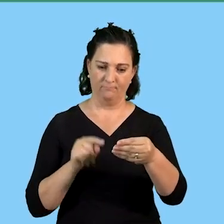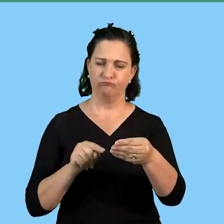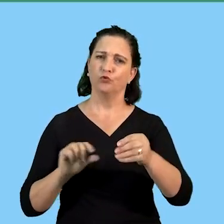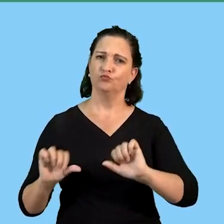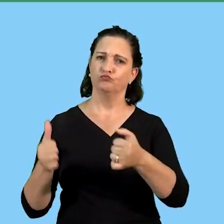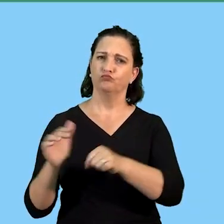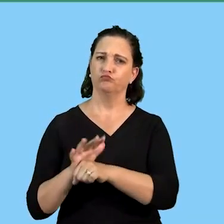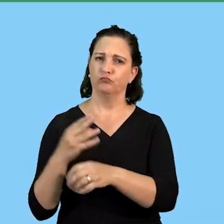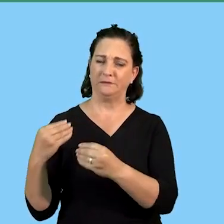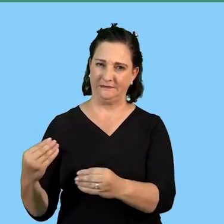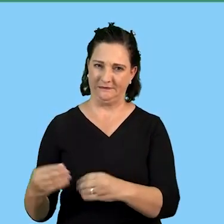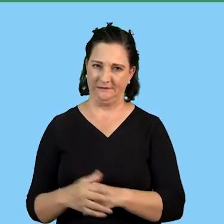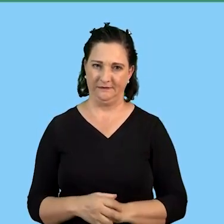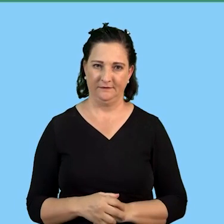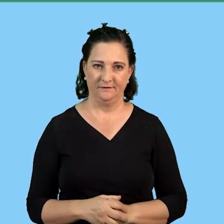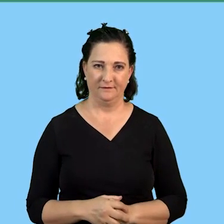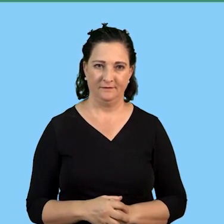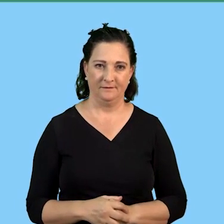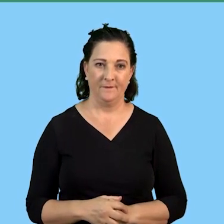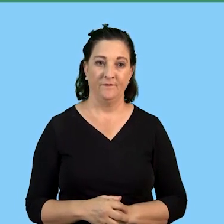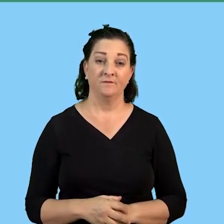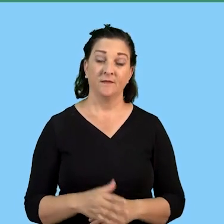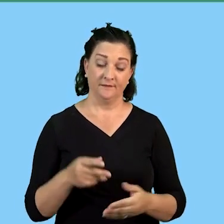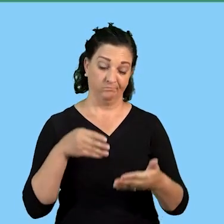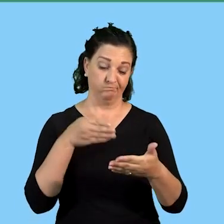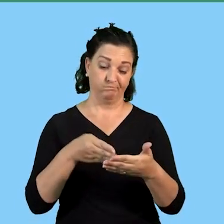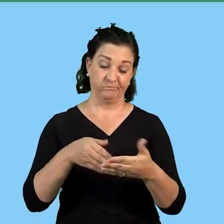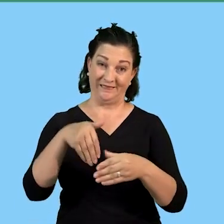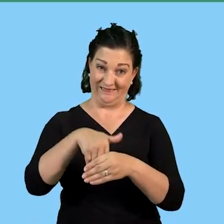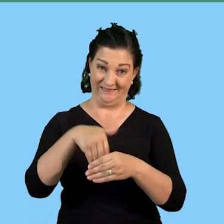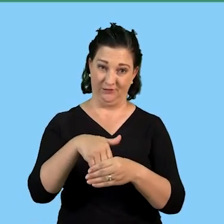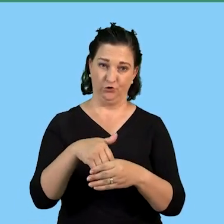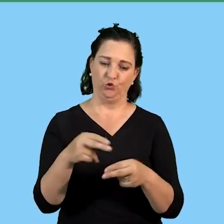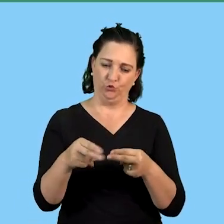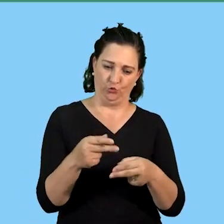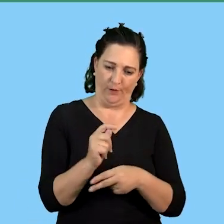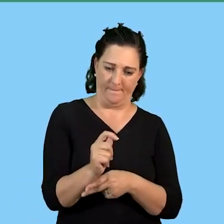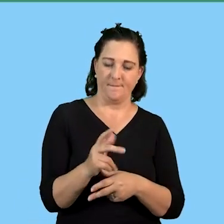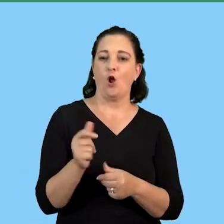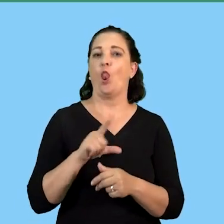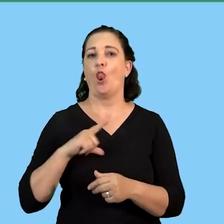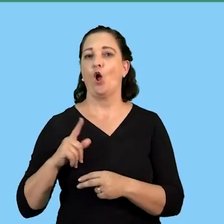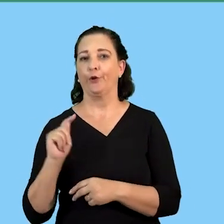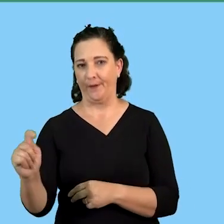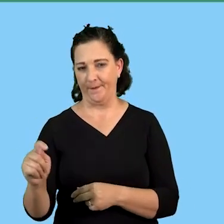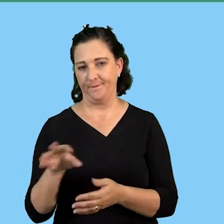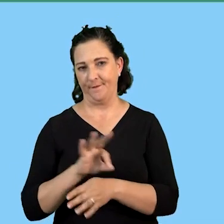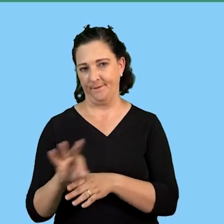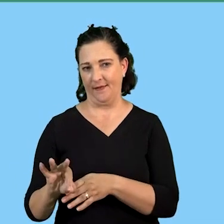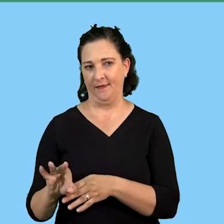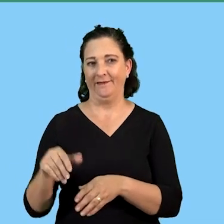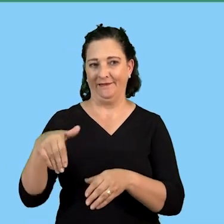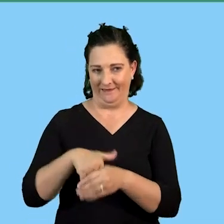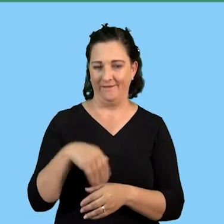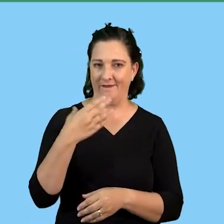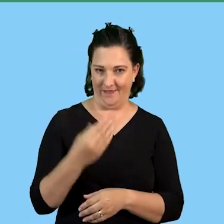business they defined the short-term and long-term objectives of their plan mc also